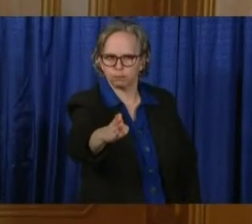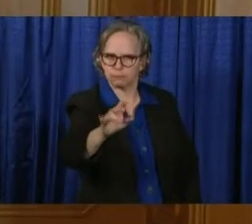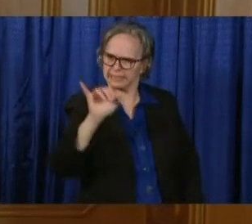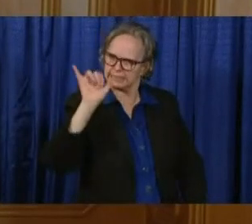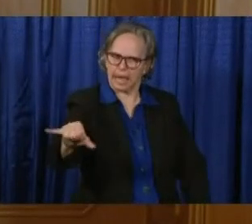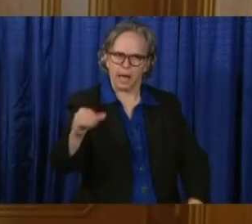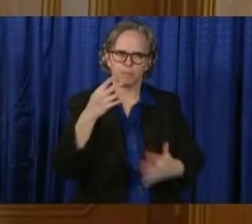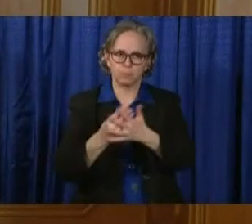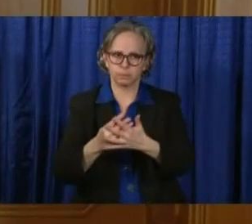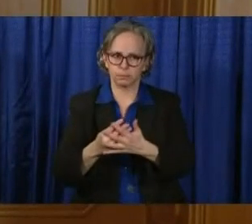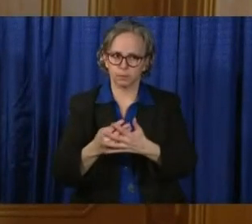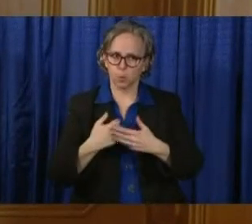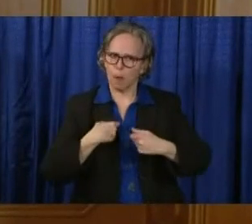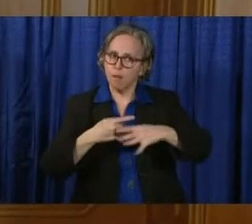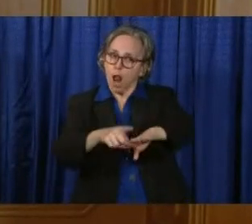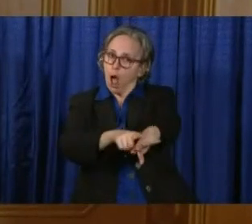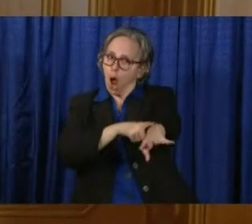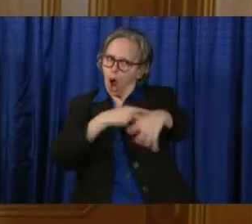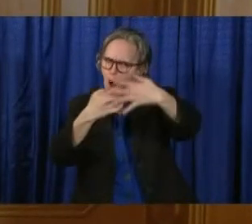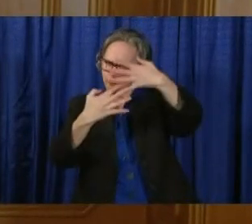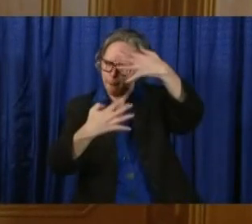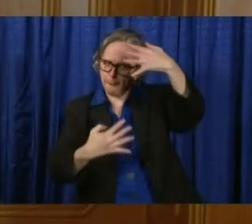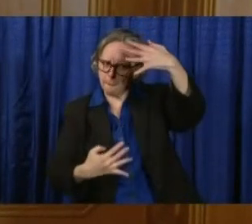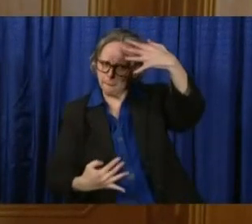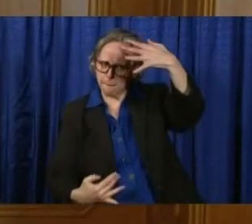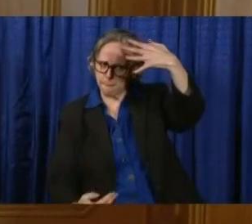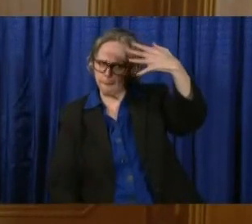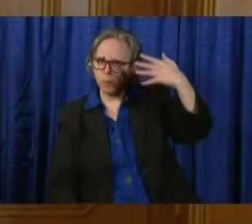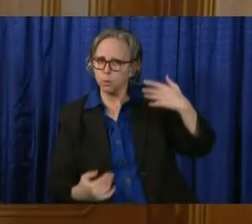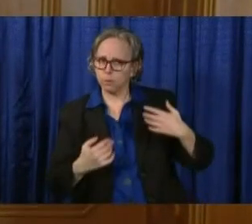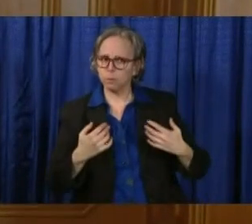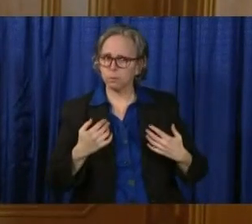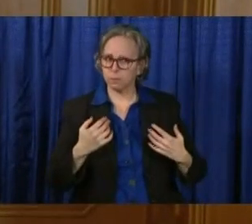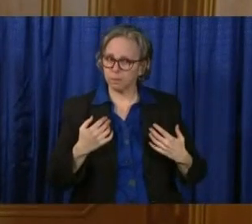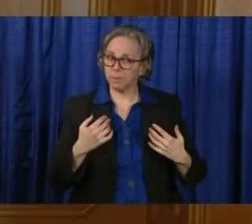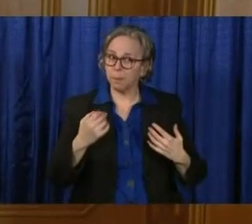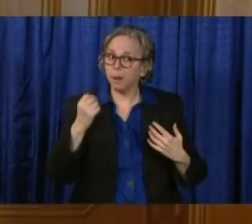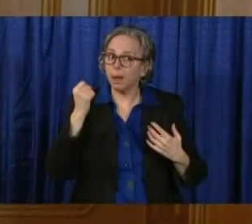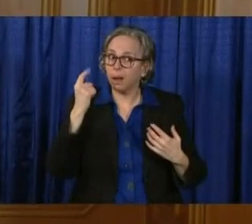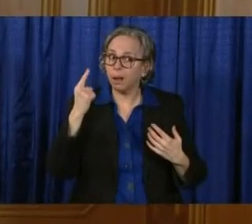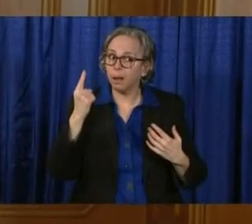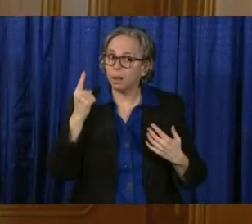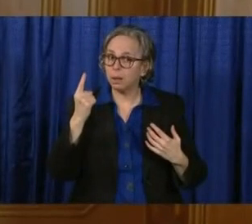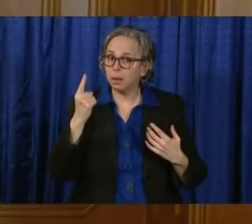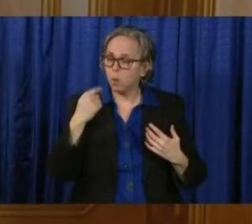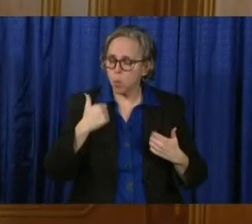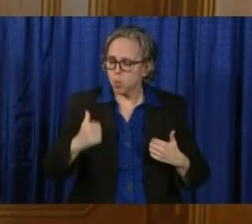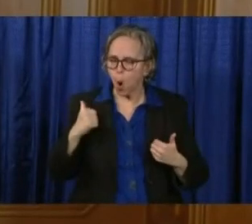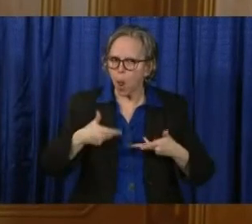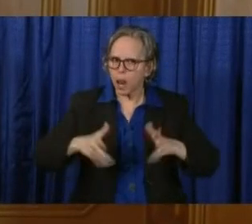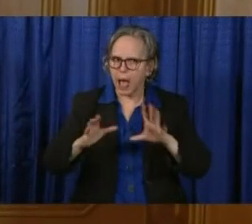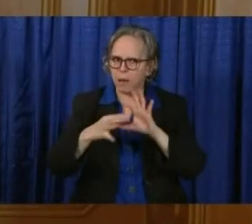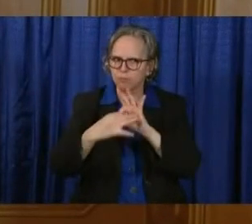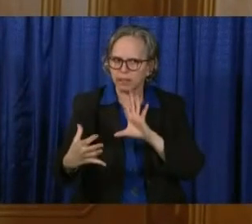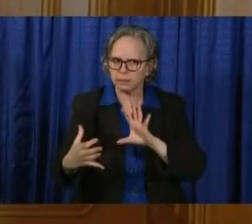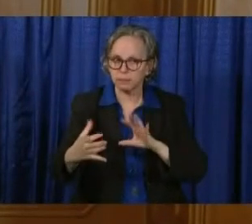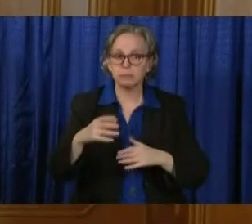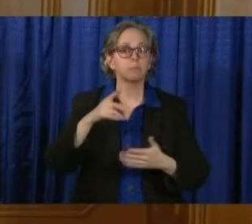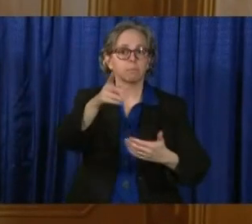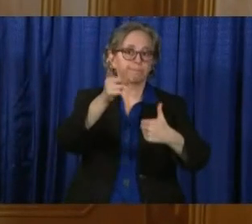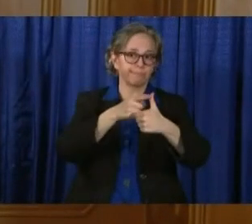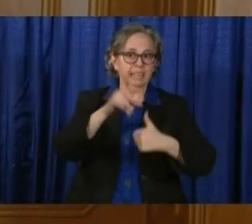list the other day of the type of prisoners we are not releasing. We're not releasing sex offenders, for example.